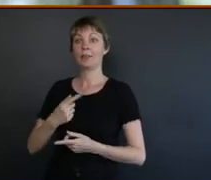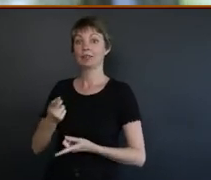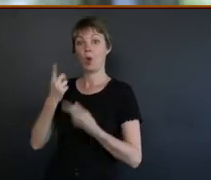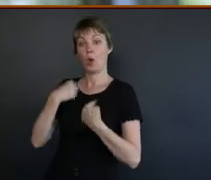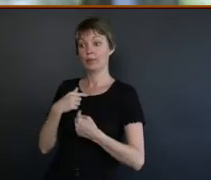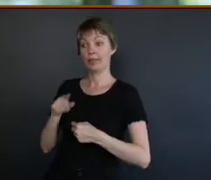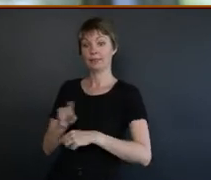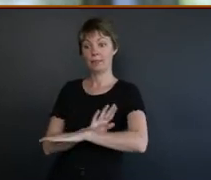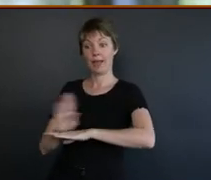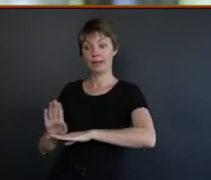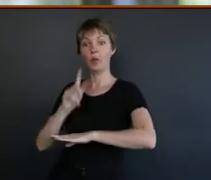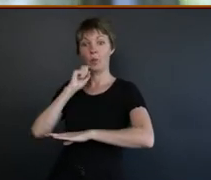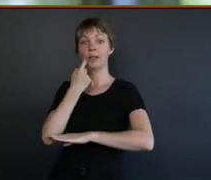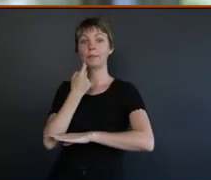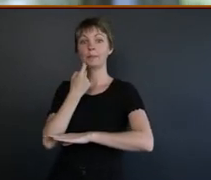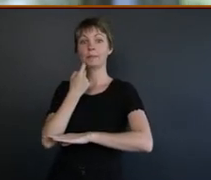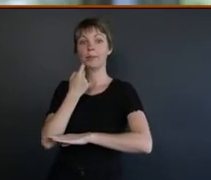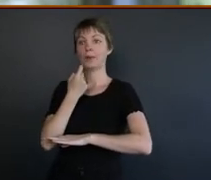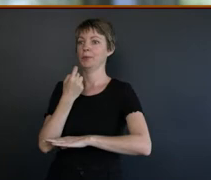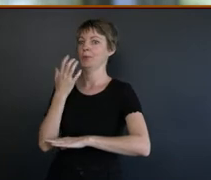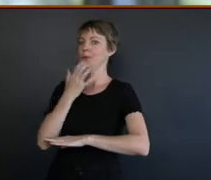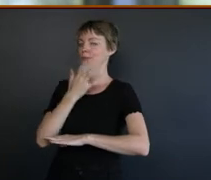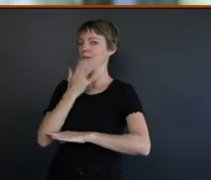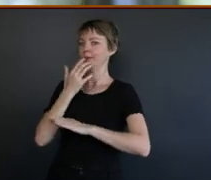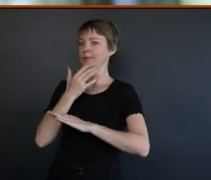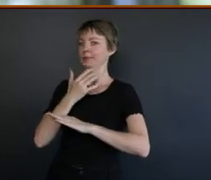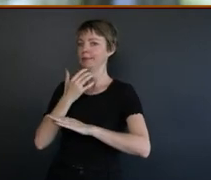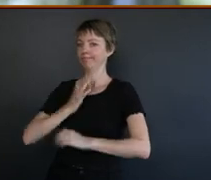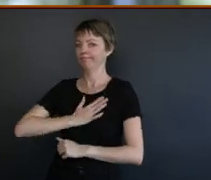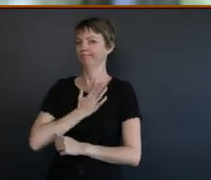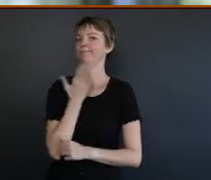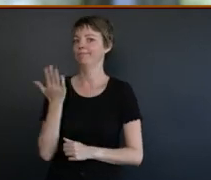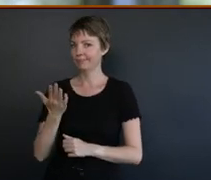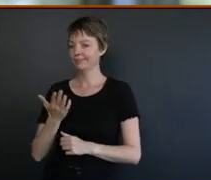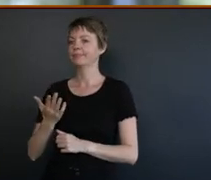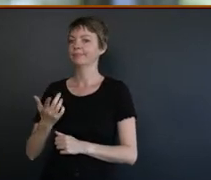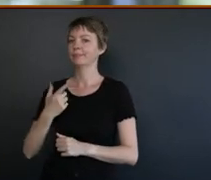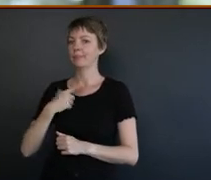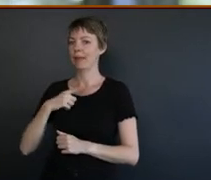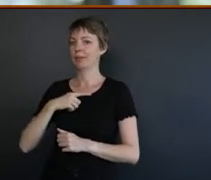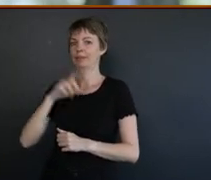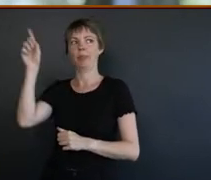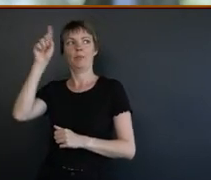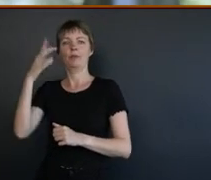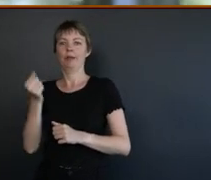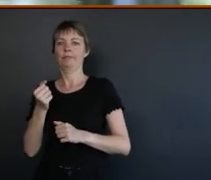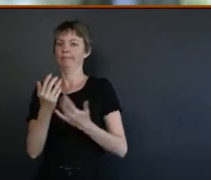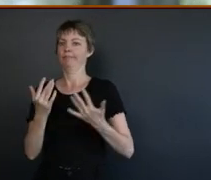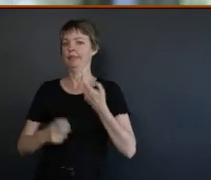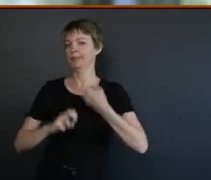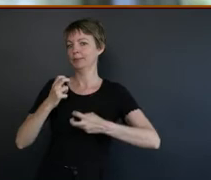panel will be one of the juicy ones this afternoon, given the sort of matters we've got at hand to discuss.